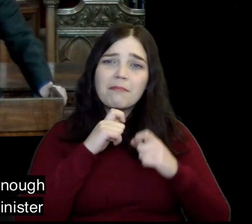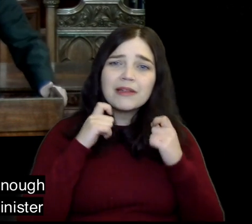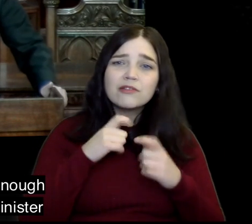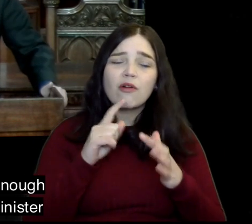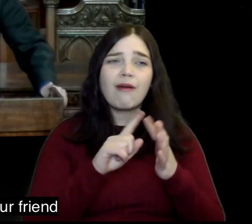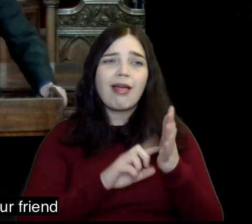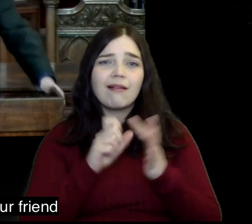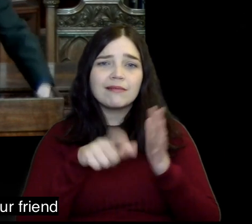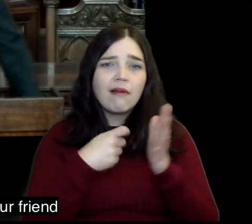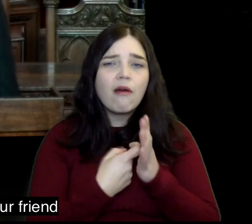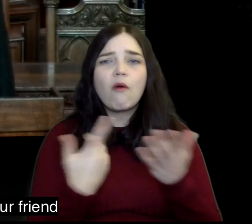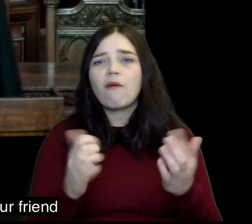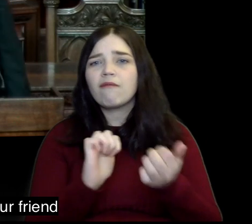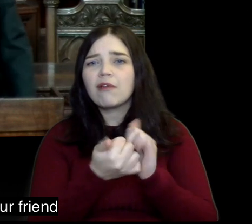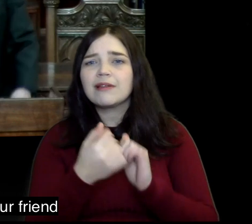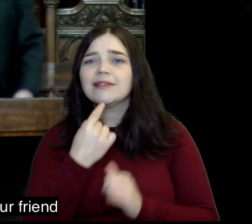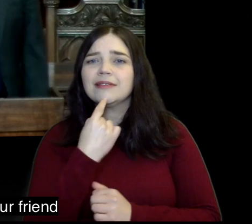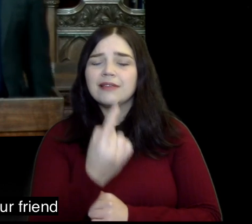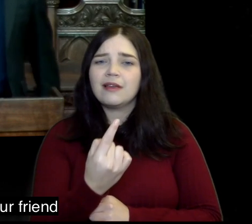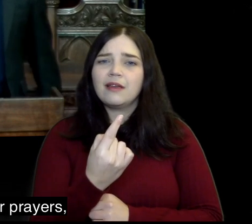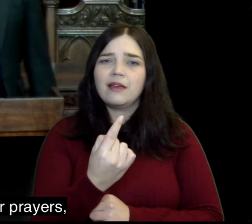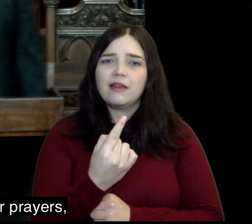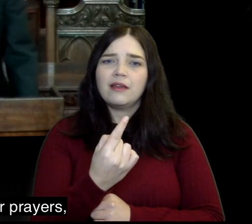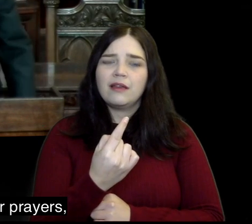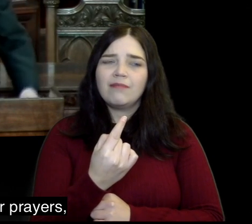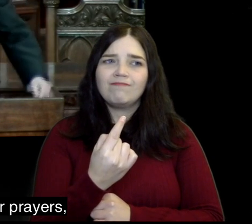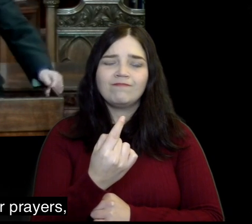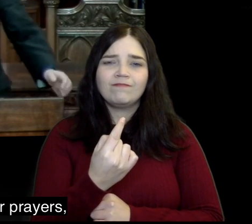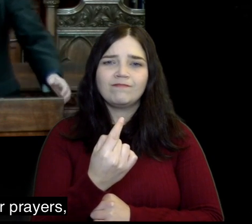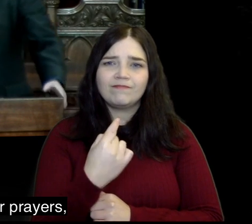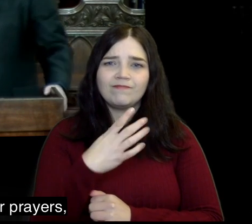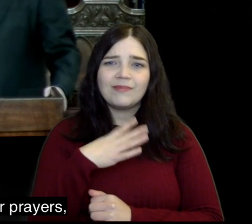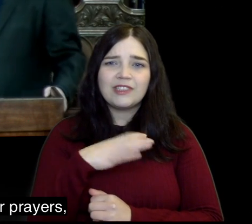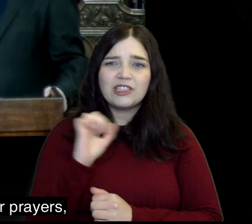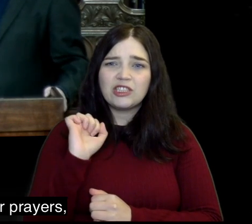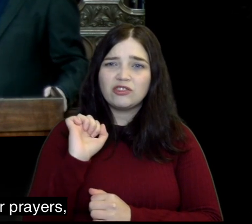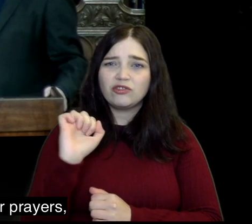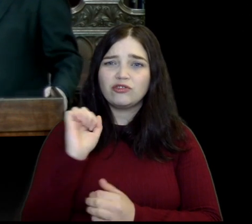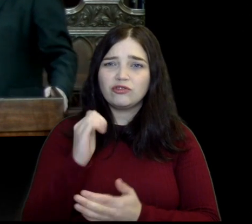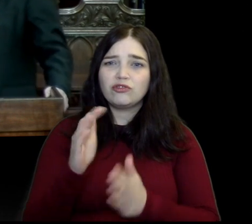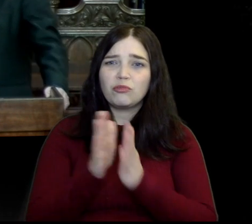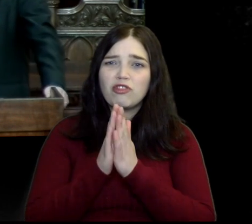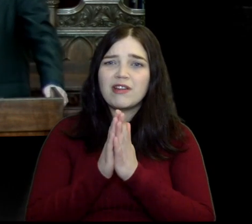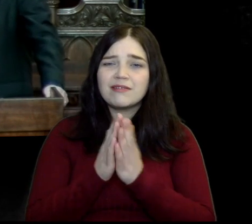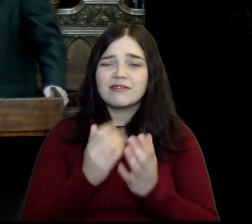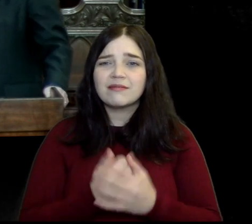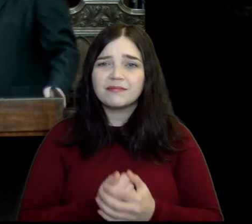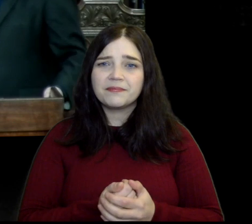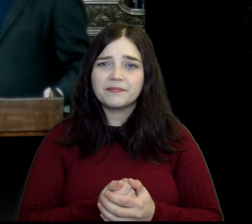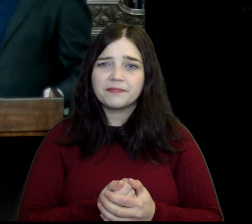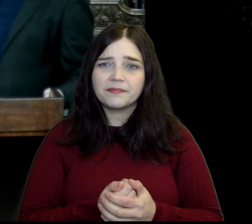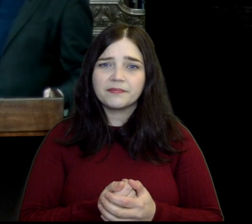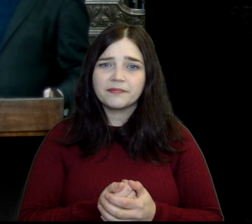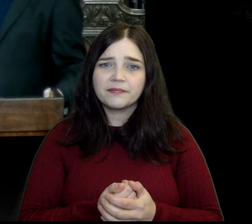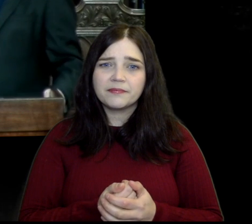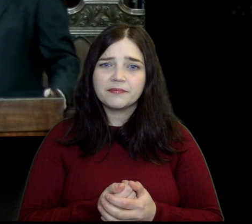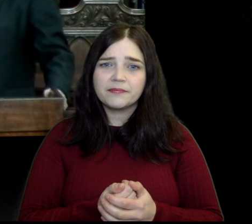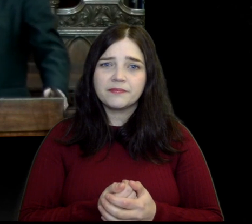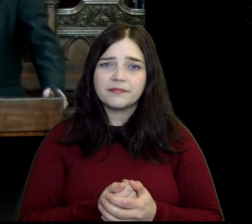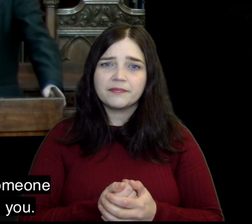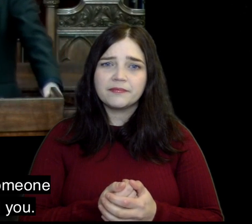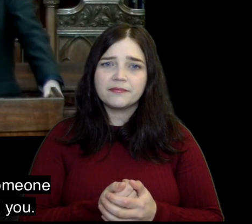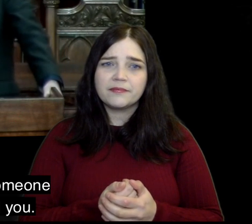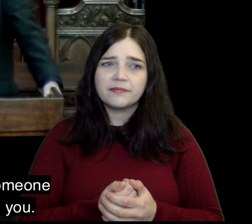are you strong enough to phone your minister or your elder or your friend and say I need your prayers